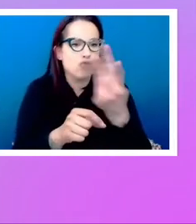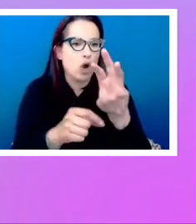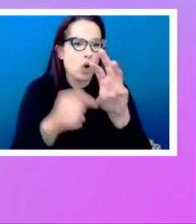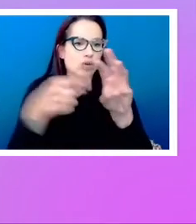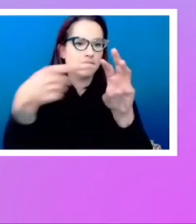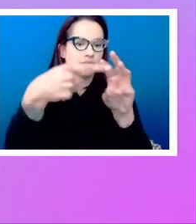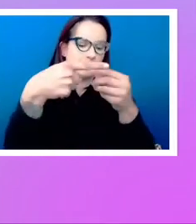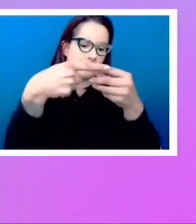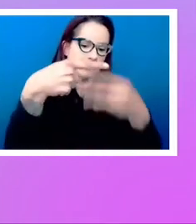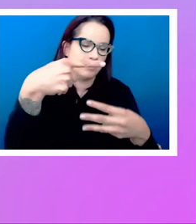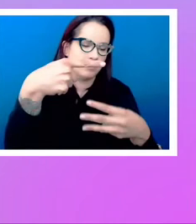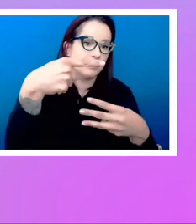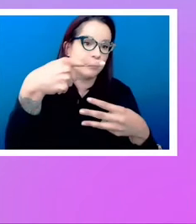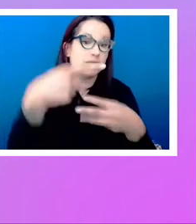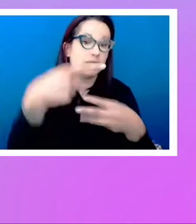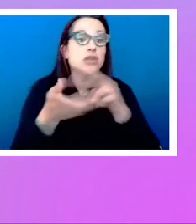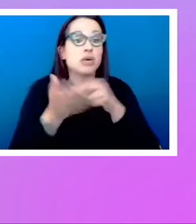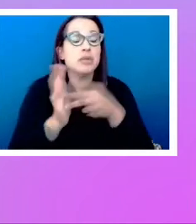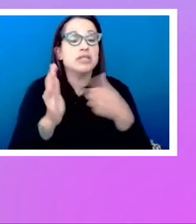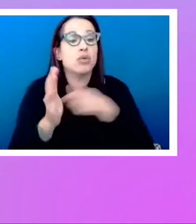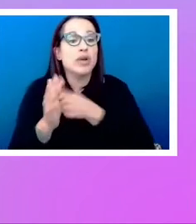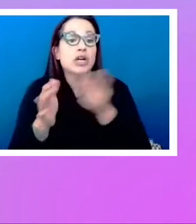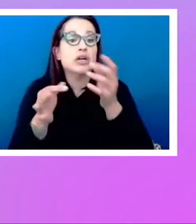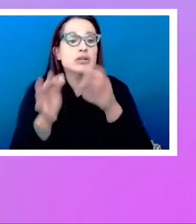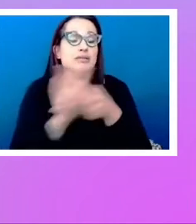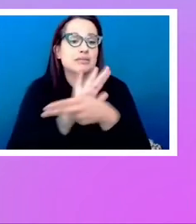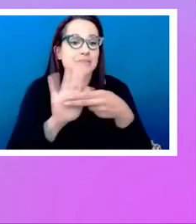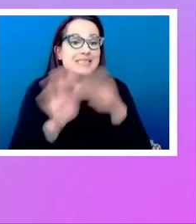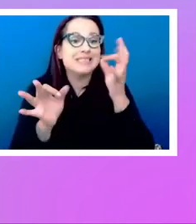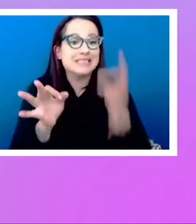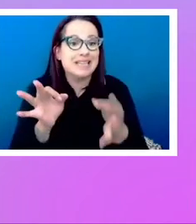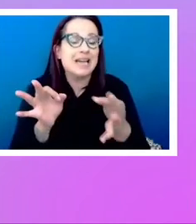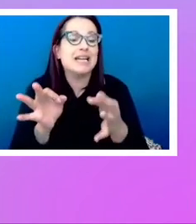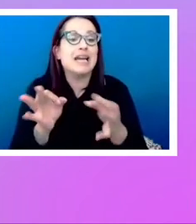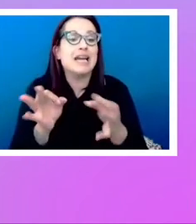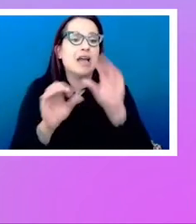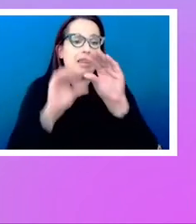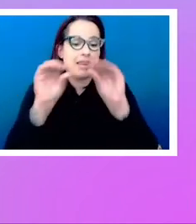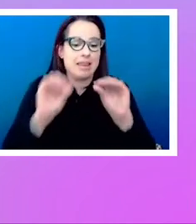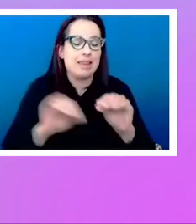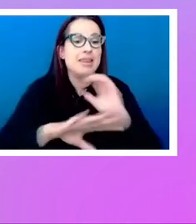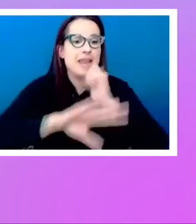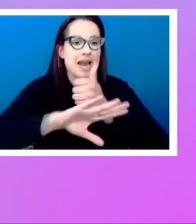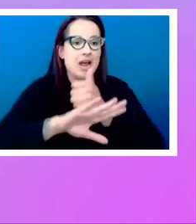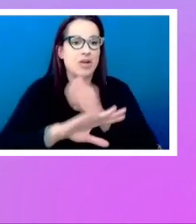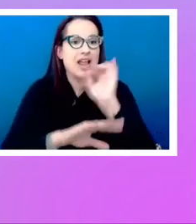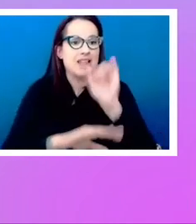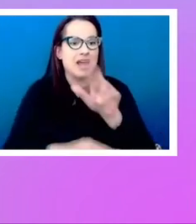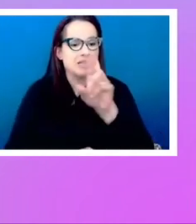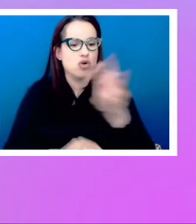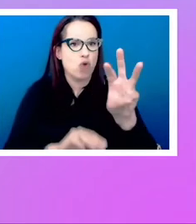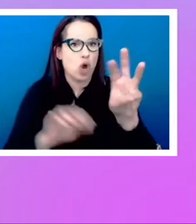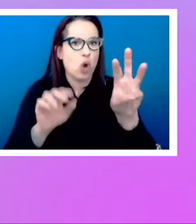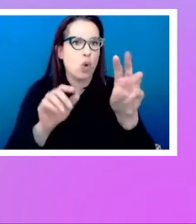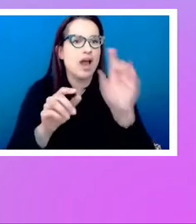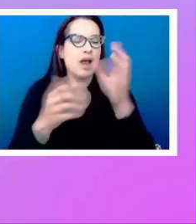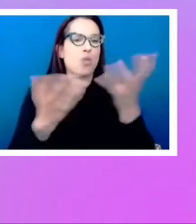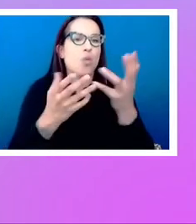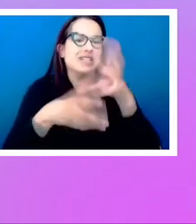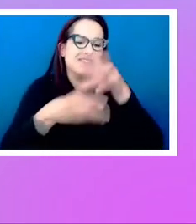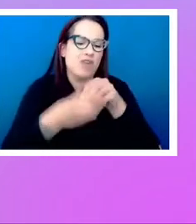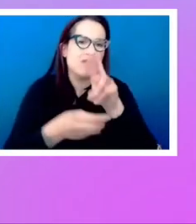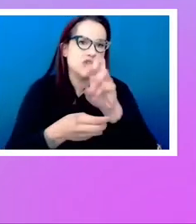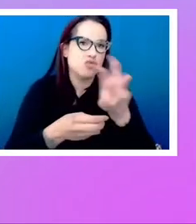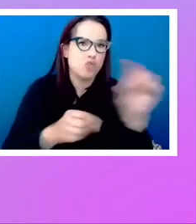our layout there in the markup, we're saying this is a row, and these are items that are in that row. And so